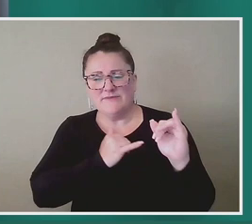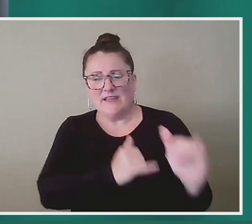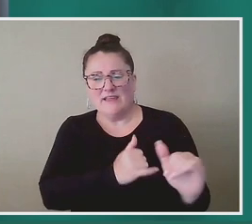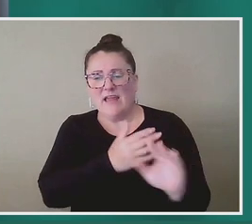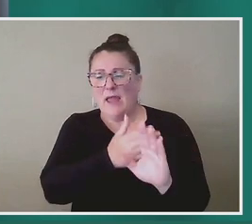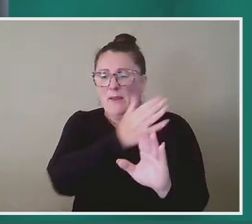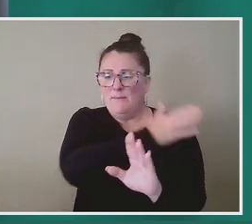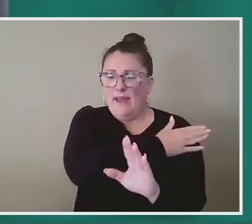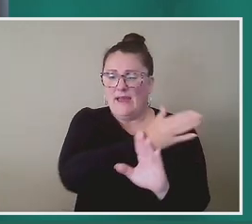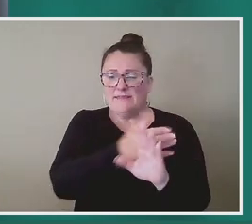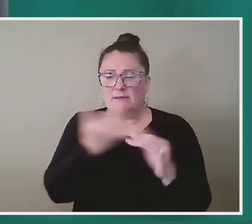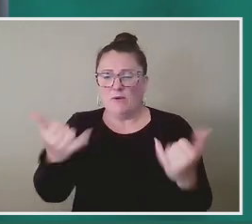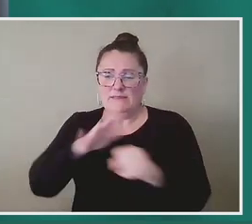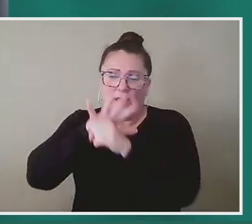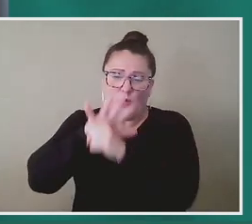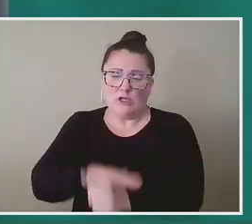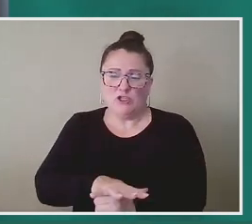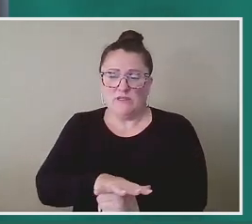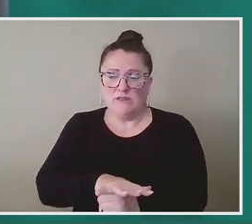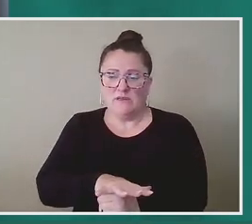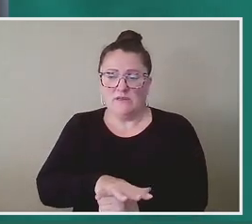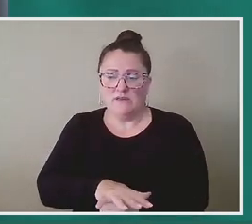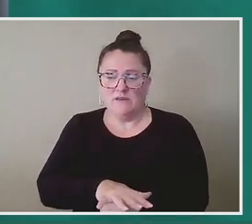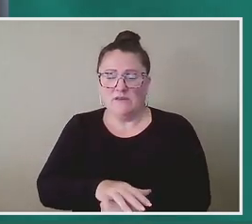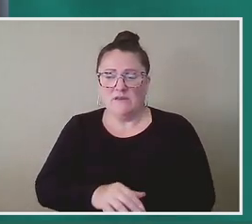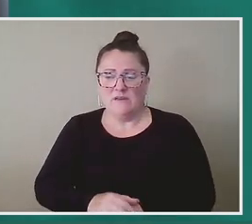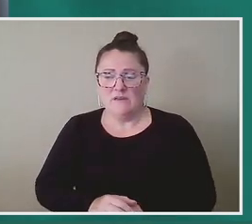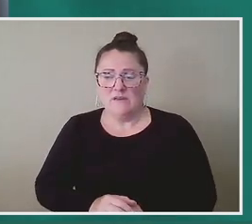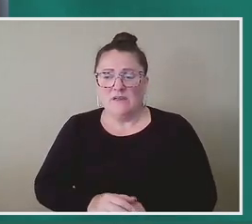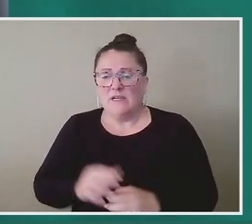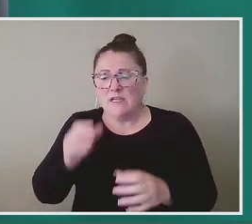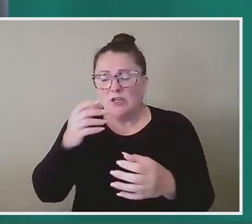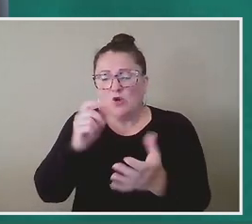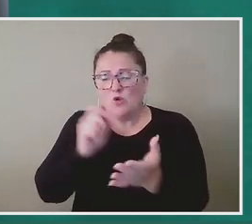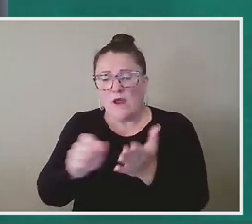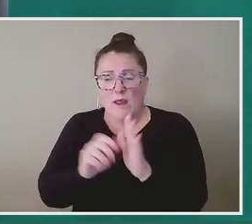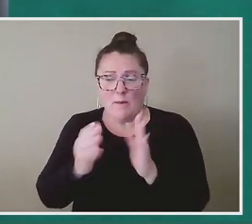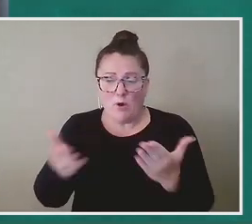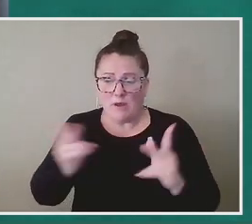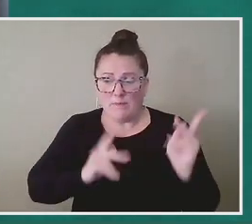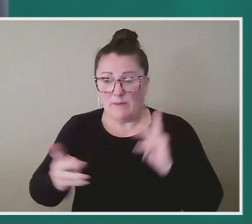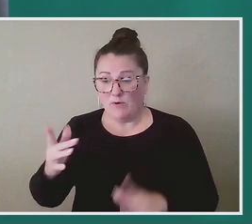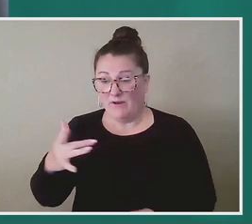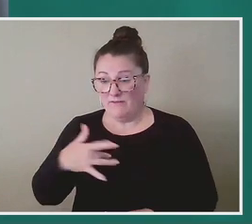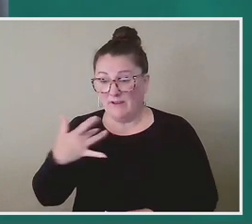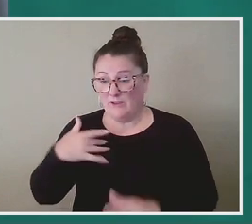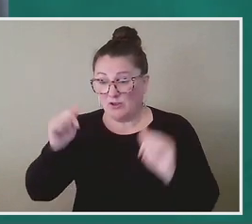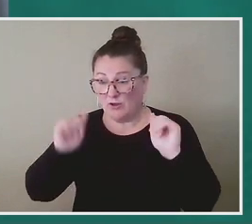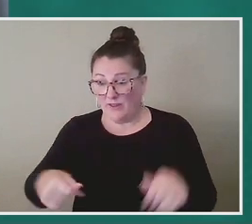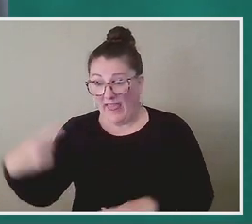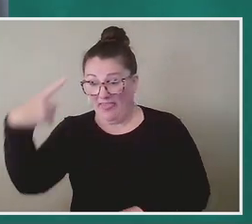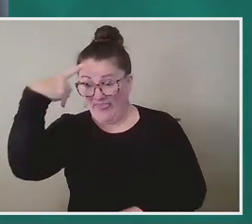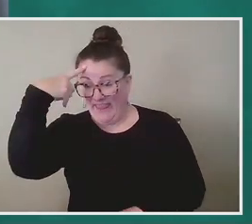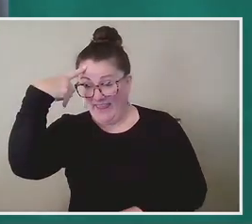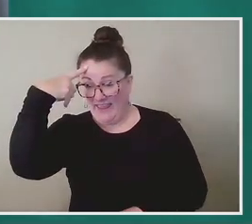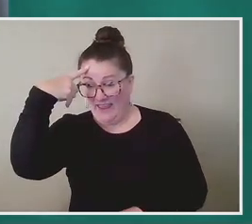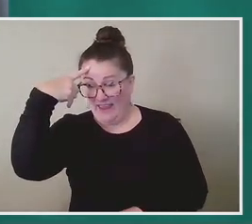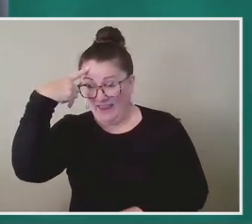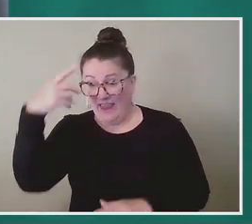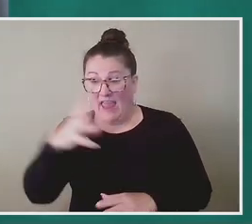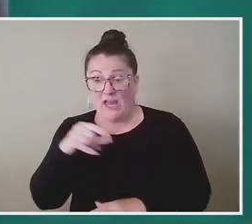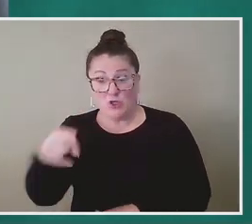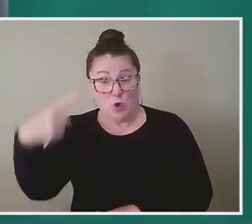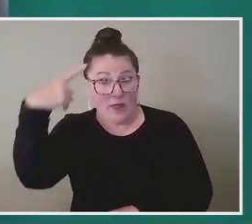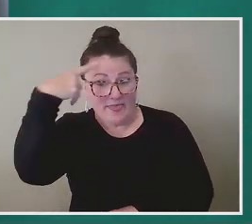oppression. Did you want to write a book that made people feel so they could think? And do you think this is the